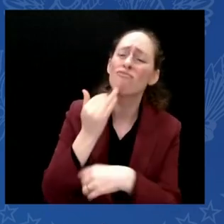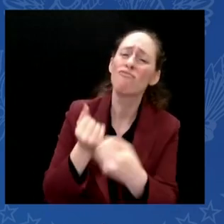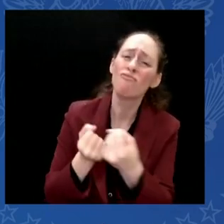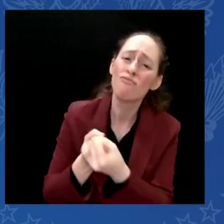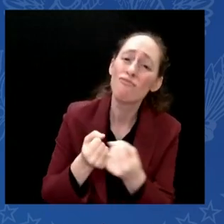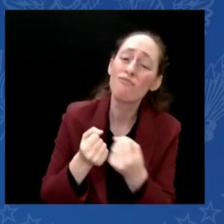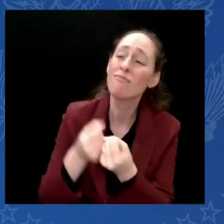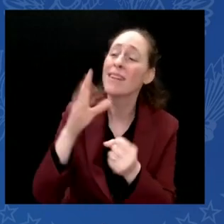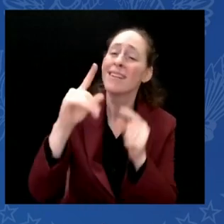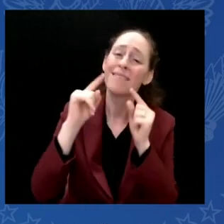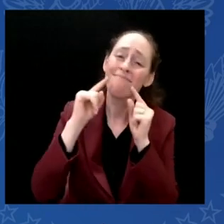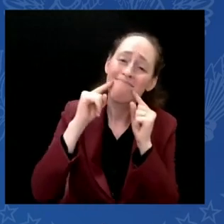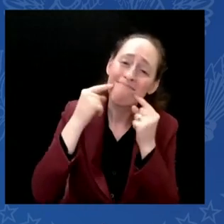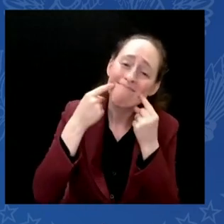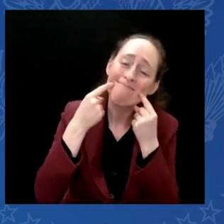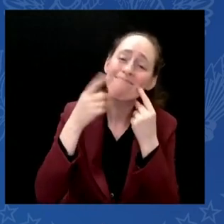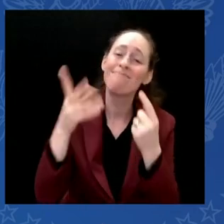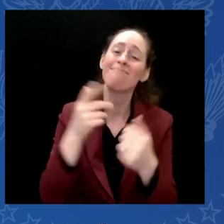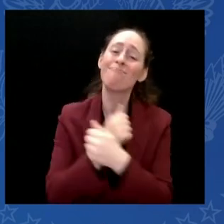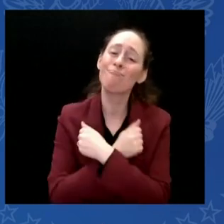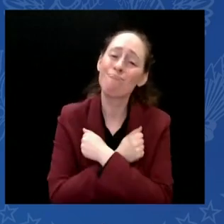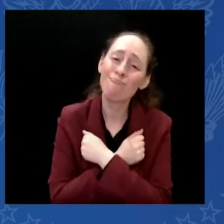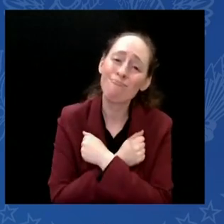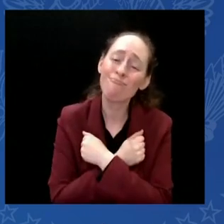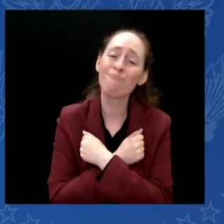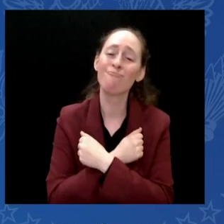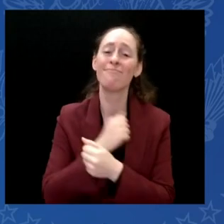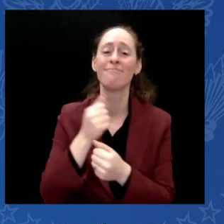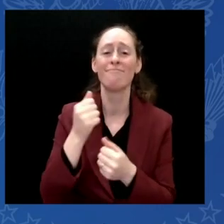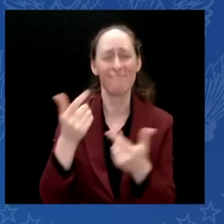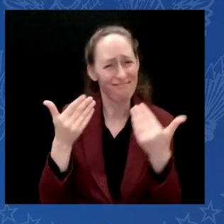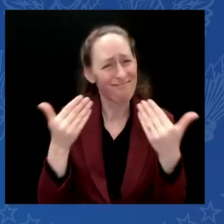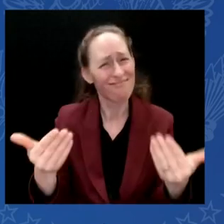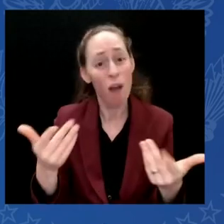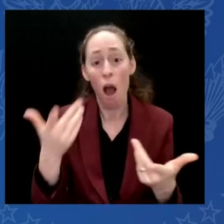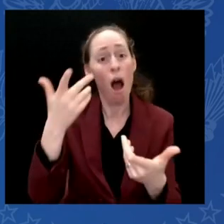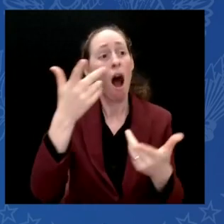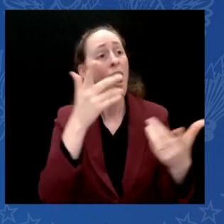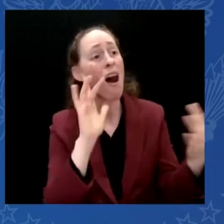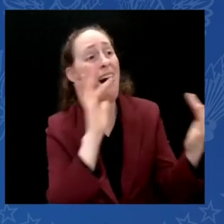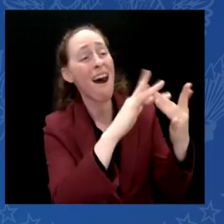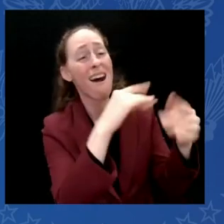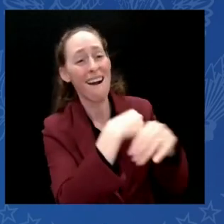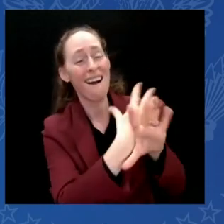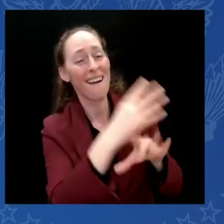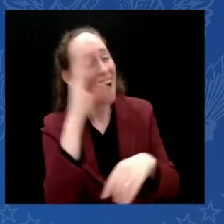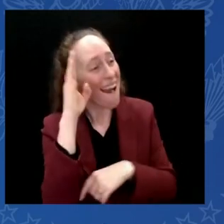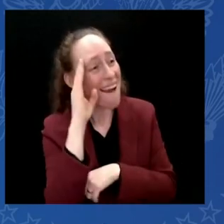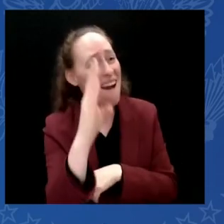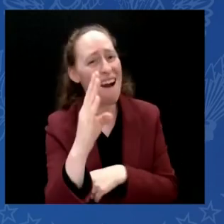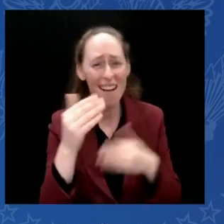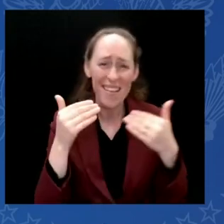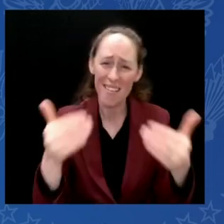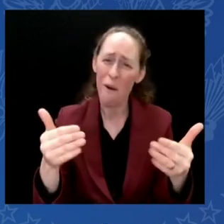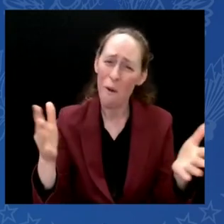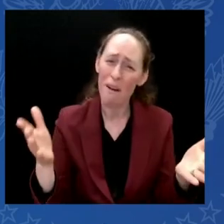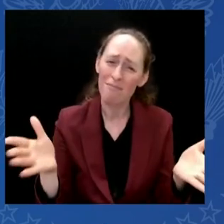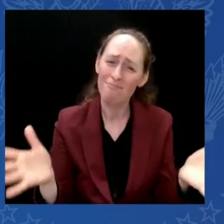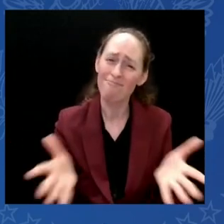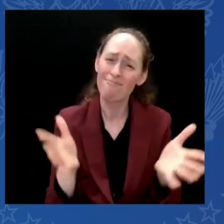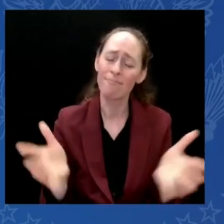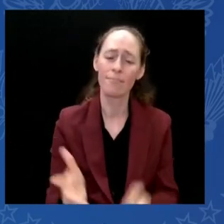Simple acts of kindness that can lift the spirit, provide comfort, and perhaps maybe even save a life.